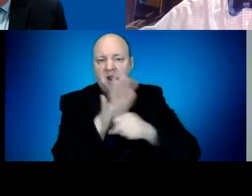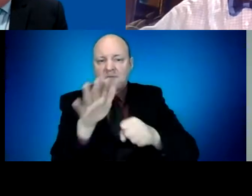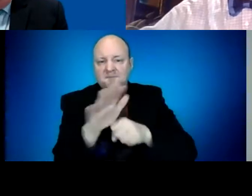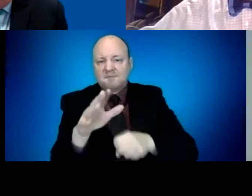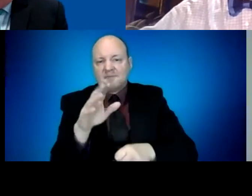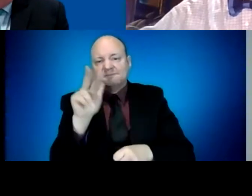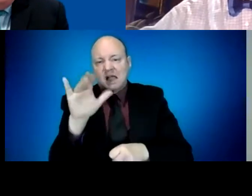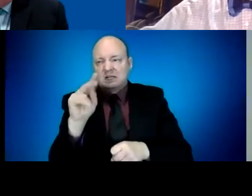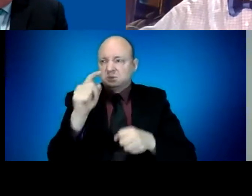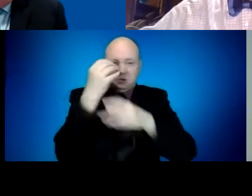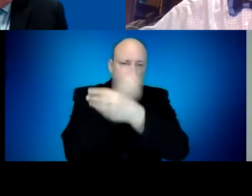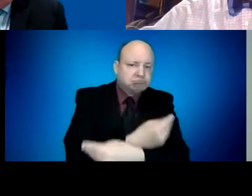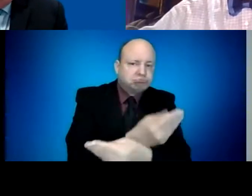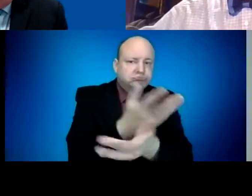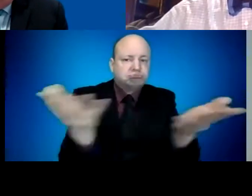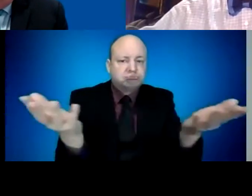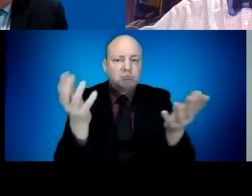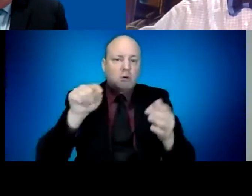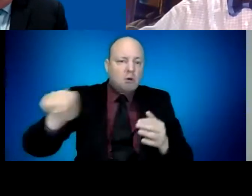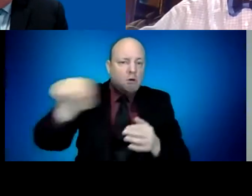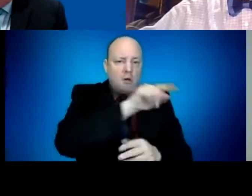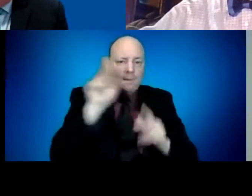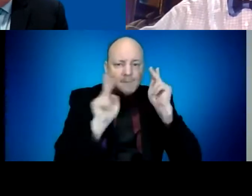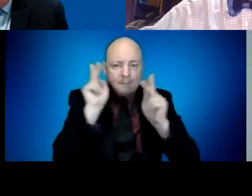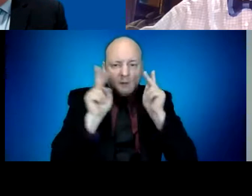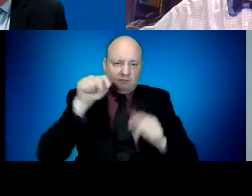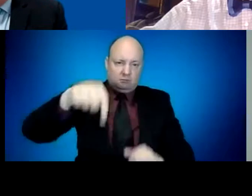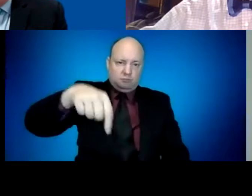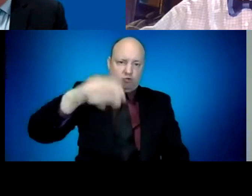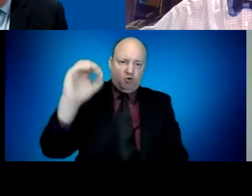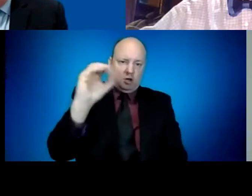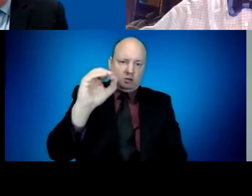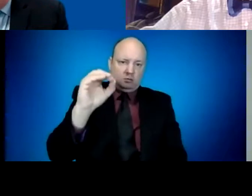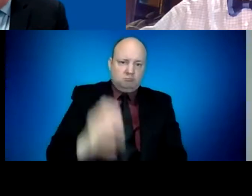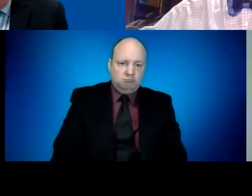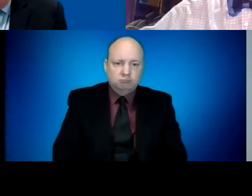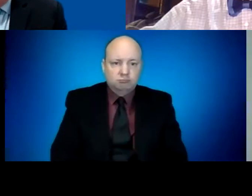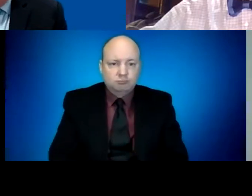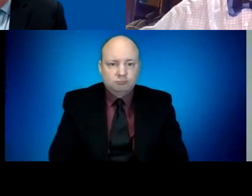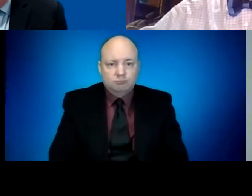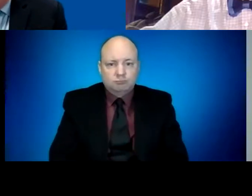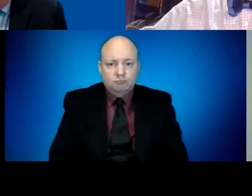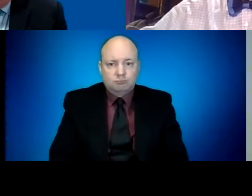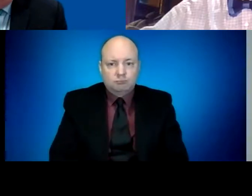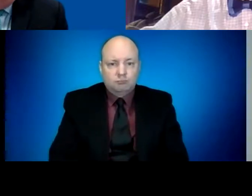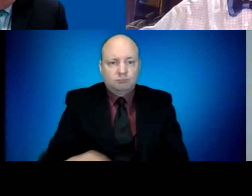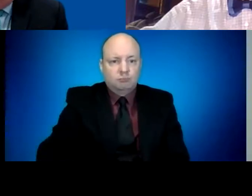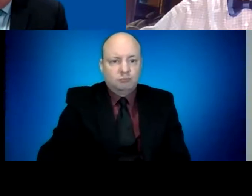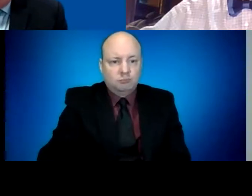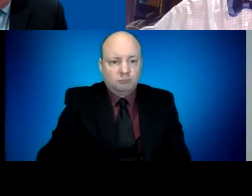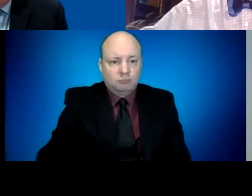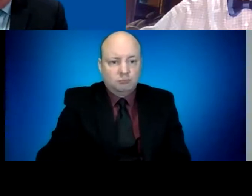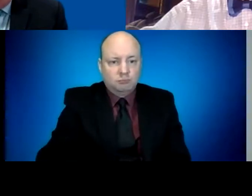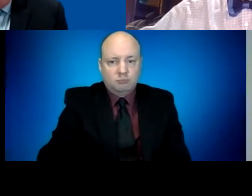a week or two after we've received those doses, we've got the capacity to vaccinate all of those Oregonians who are eligible. What we don't know,